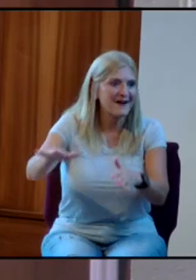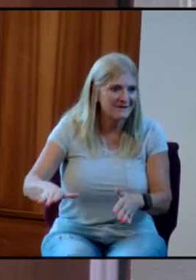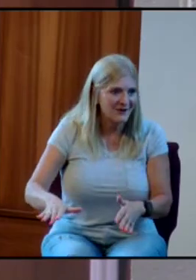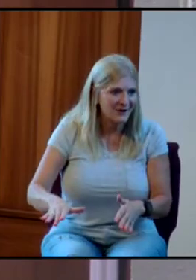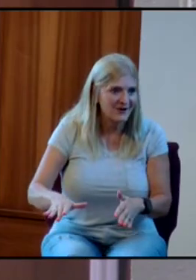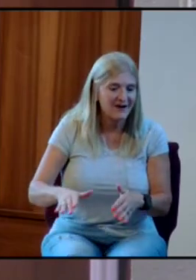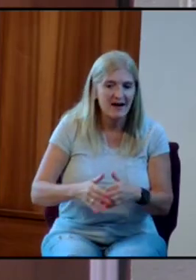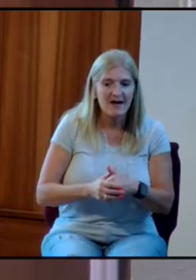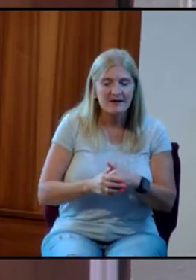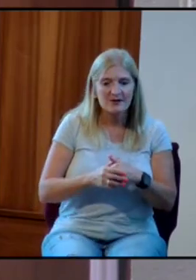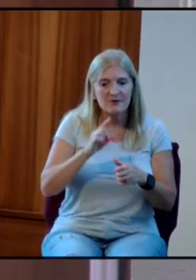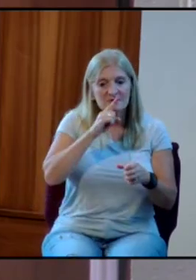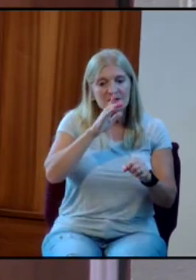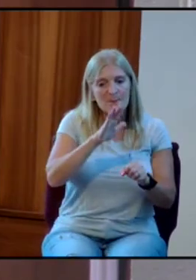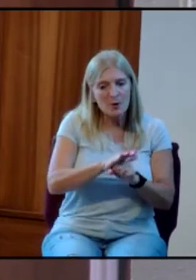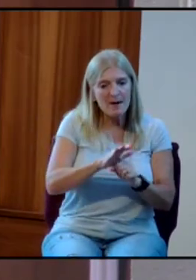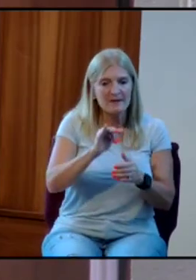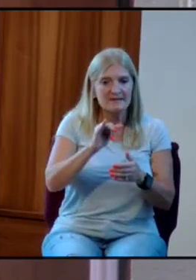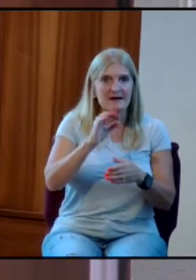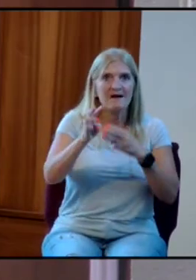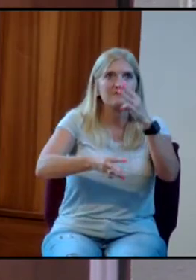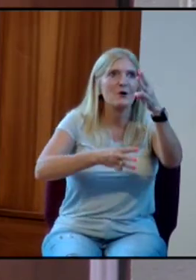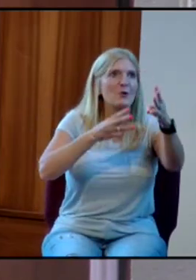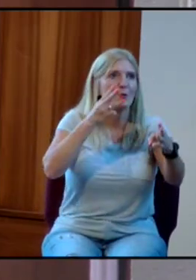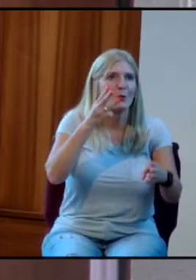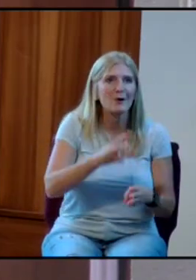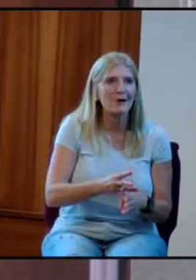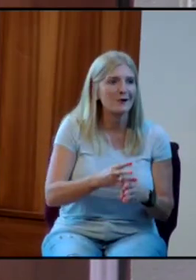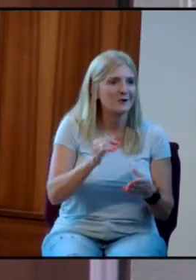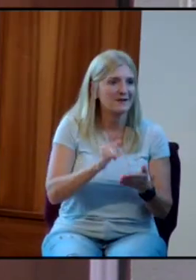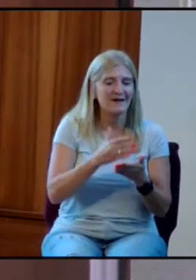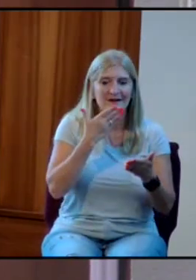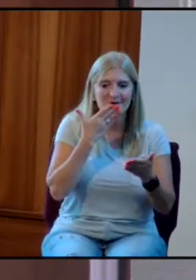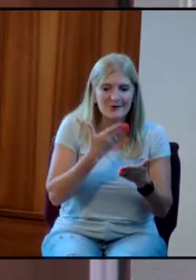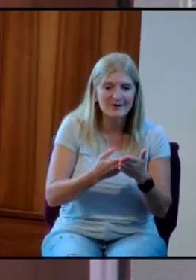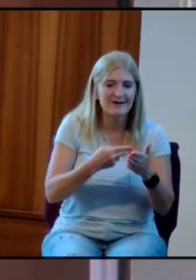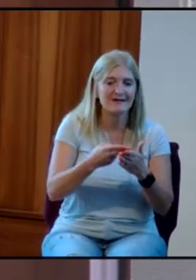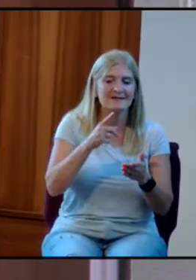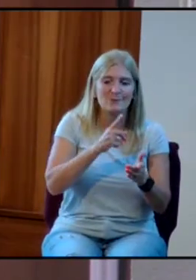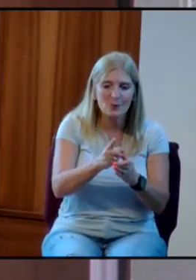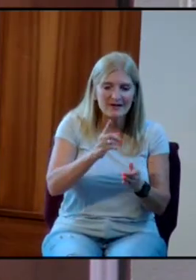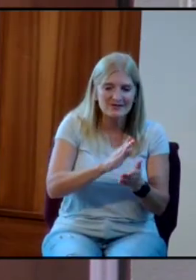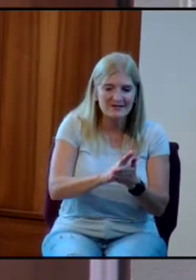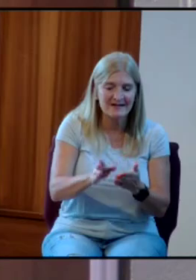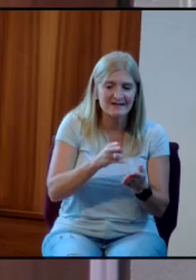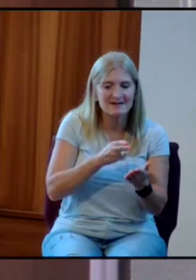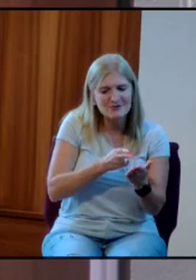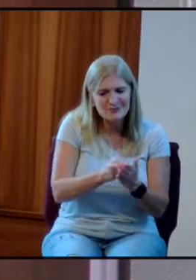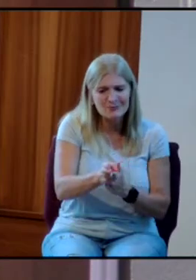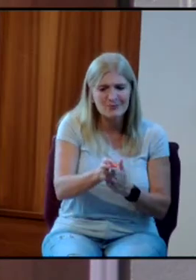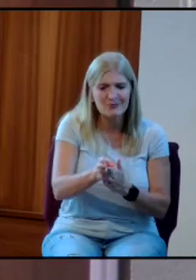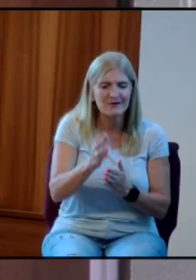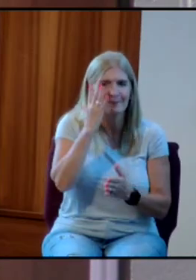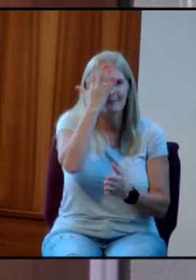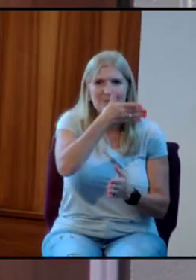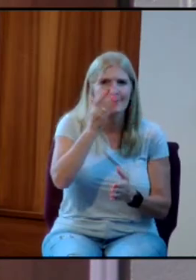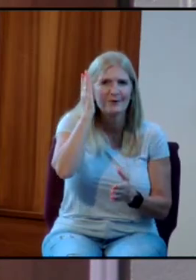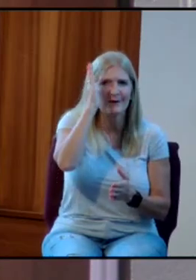a promise of a world in which goodness and righteousness and truth and beauty prevail.